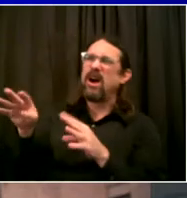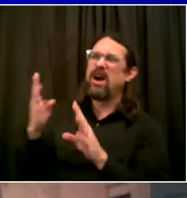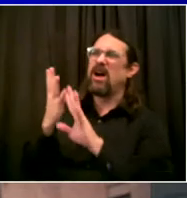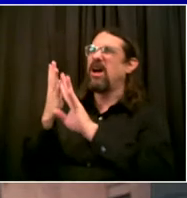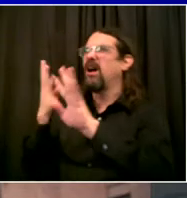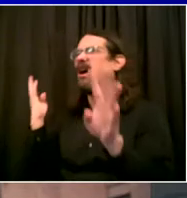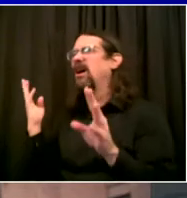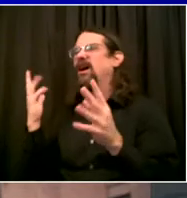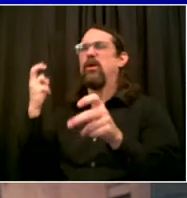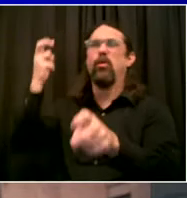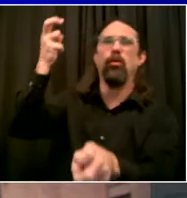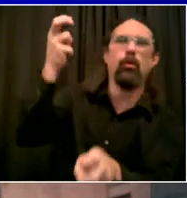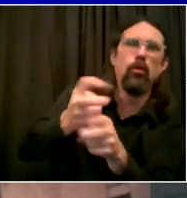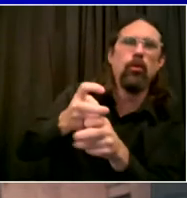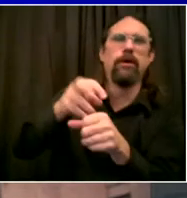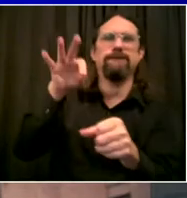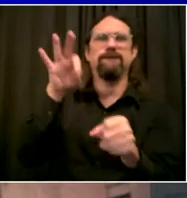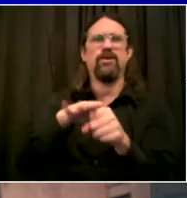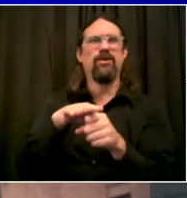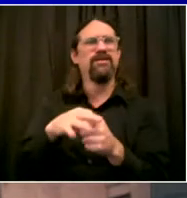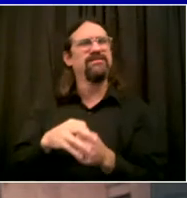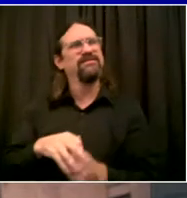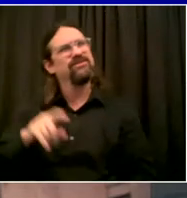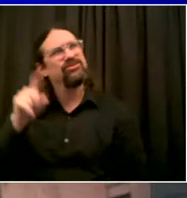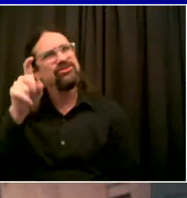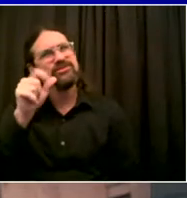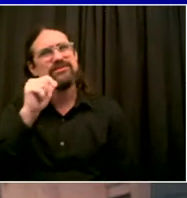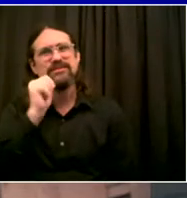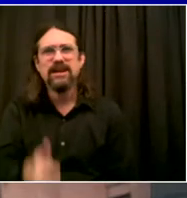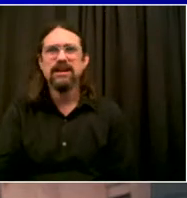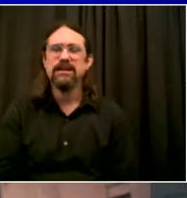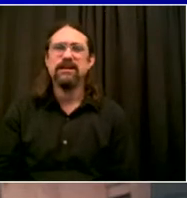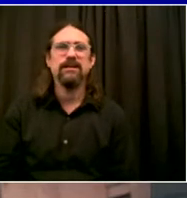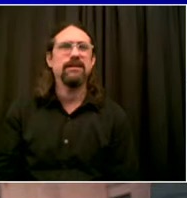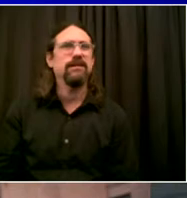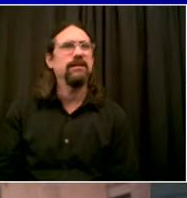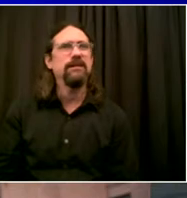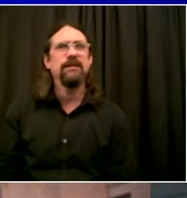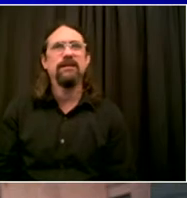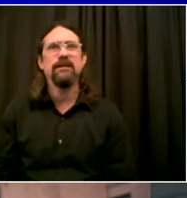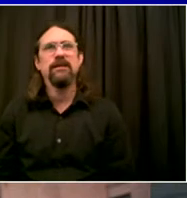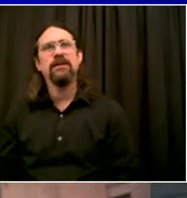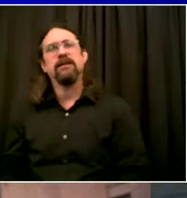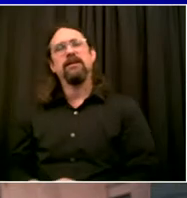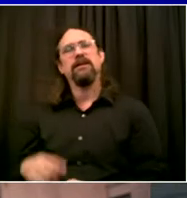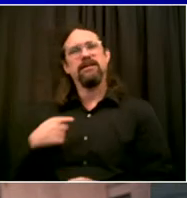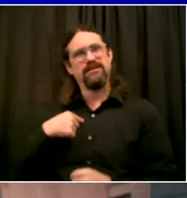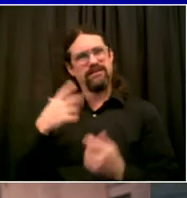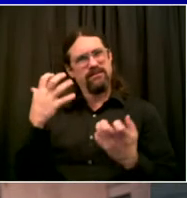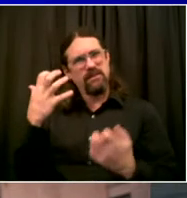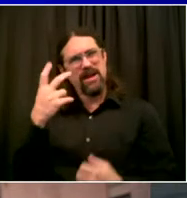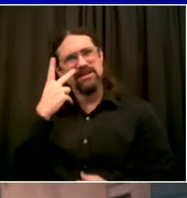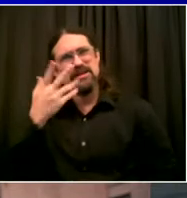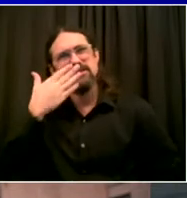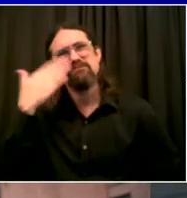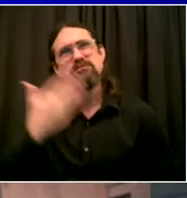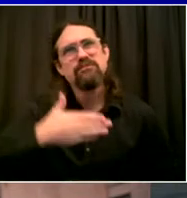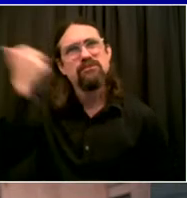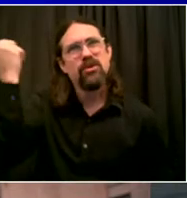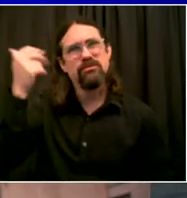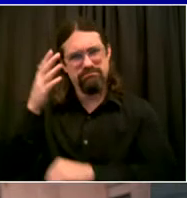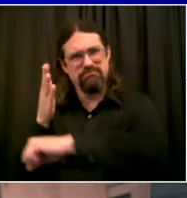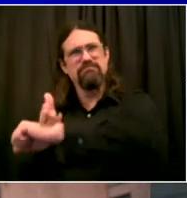some action and I appreciate that, but they need to take a lot more action. There's still time to increase the hours for early voting further, to get more